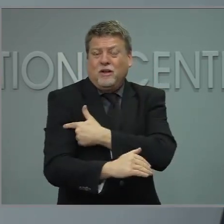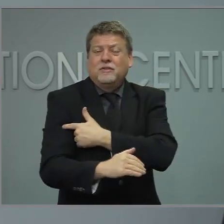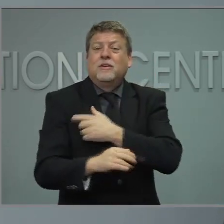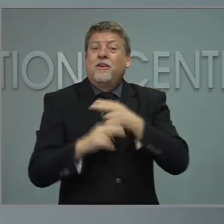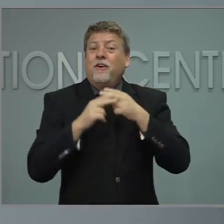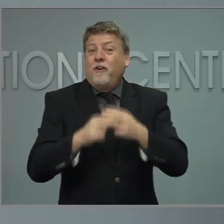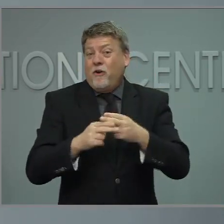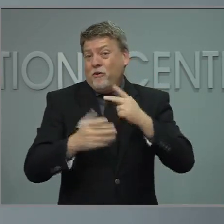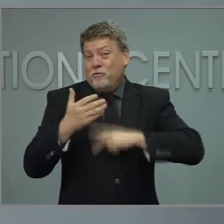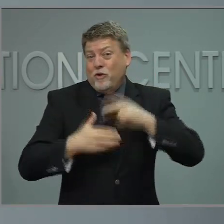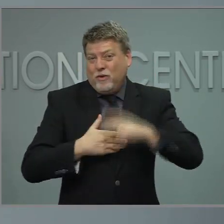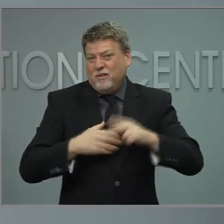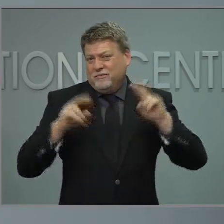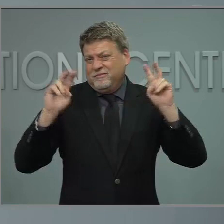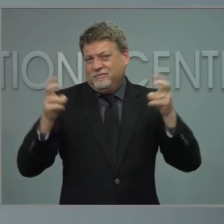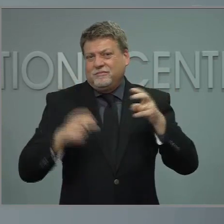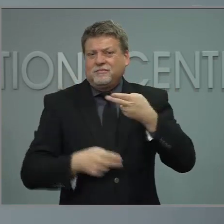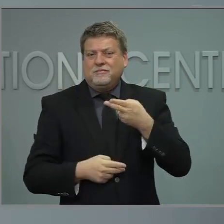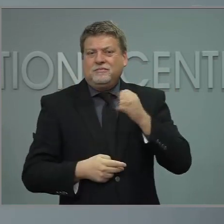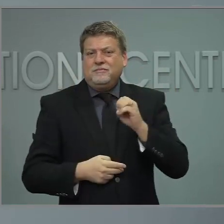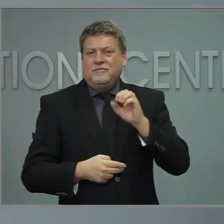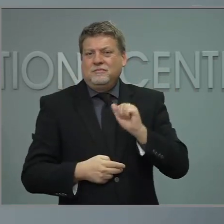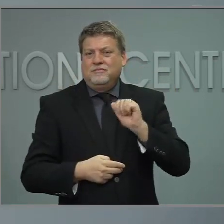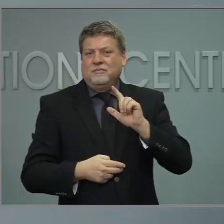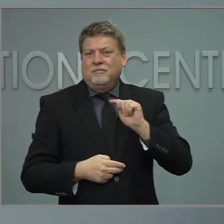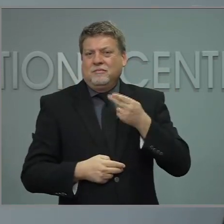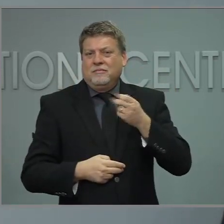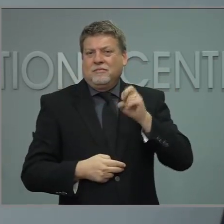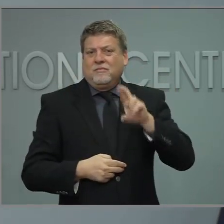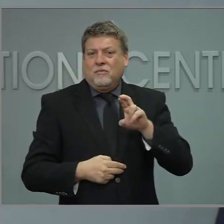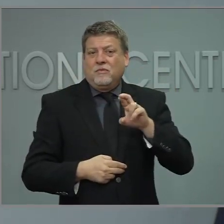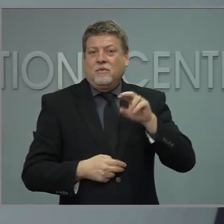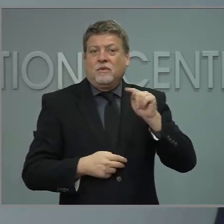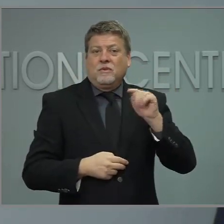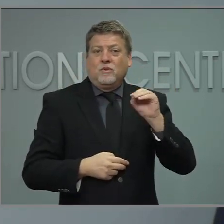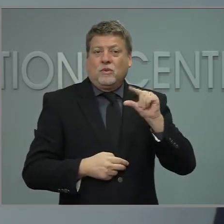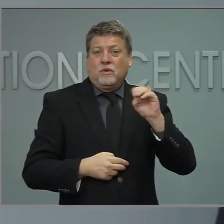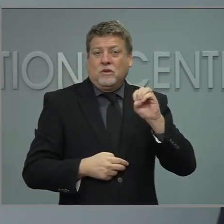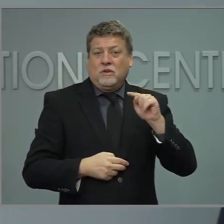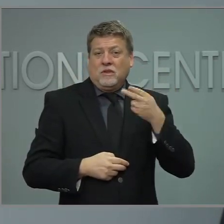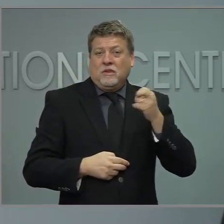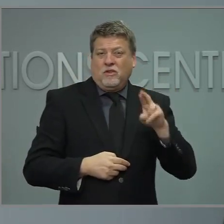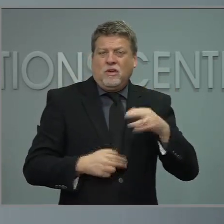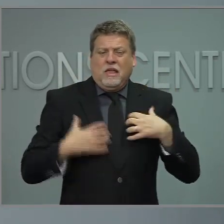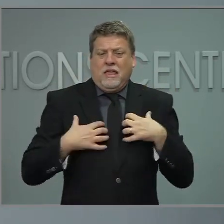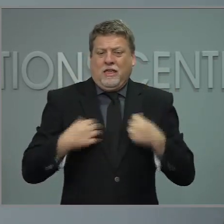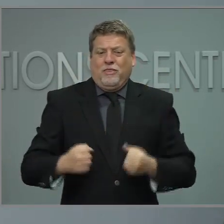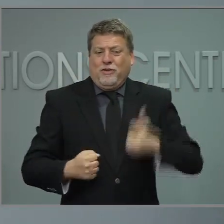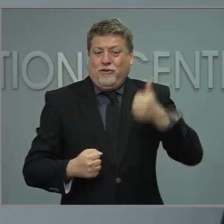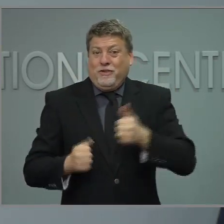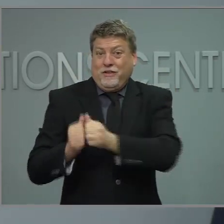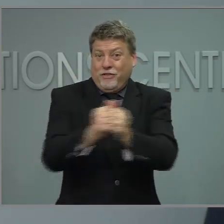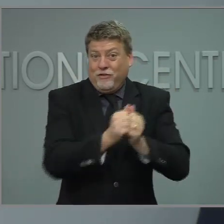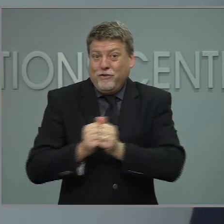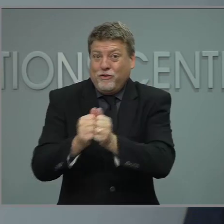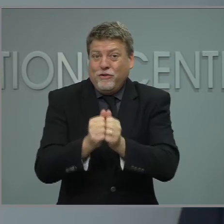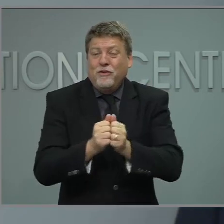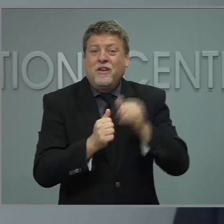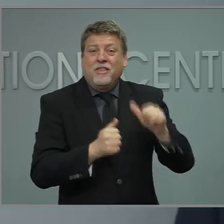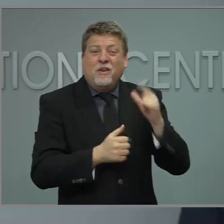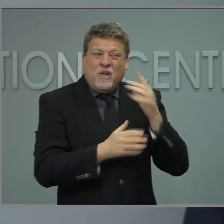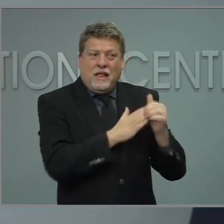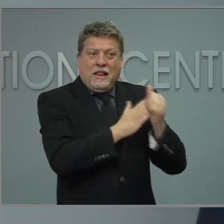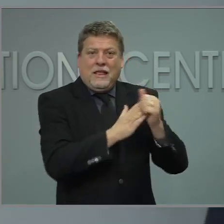Healthier Together, which will be led by the NC Counts Coalition to help increase the number of individuals from historically marginalized